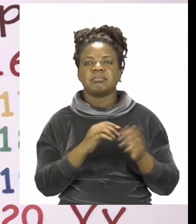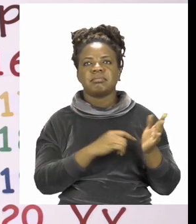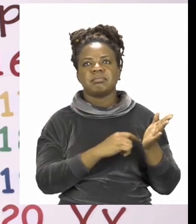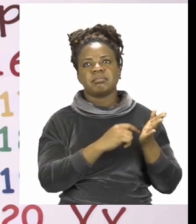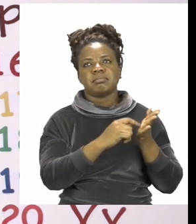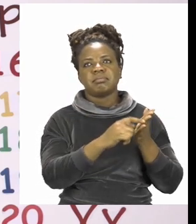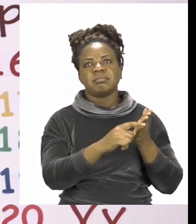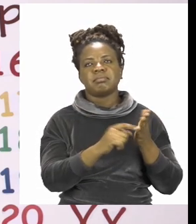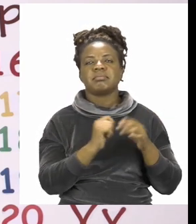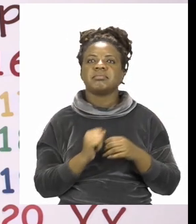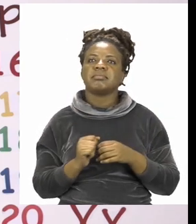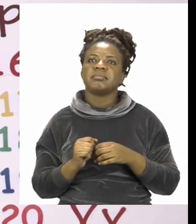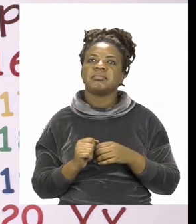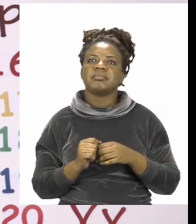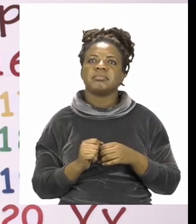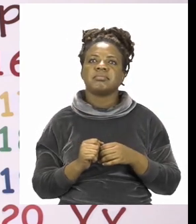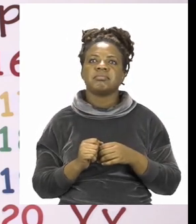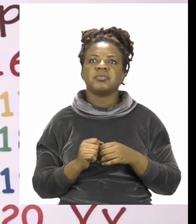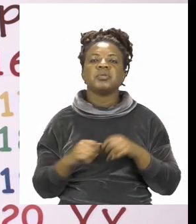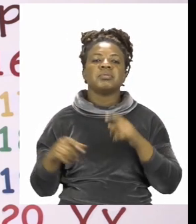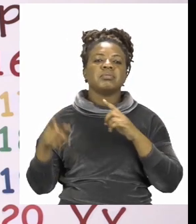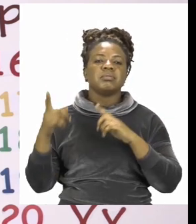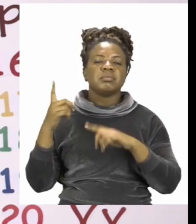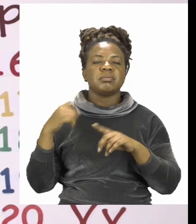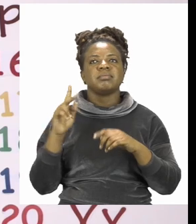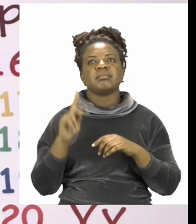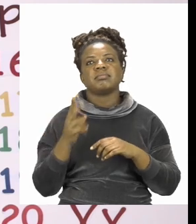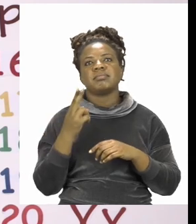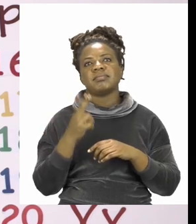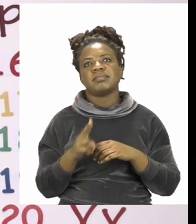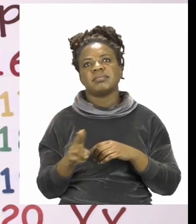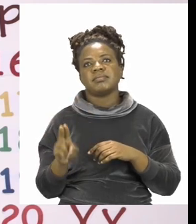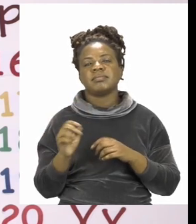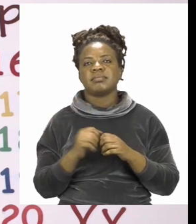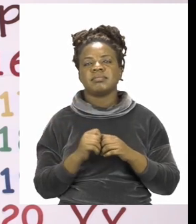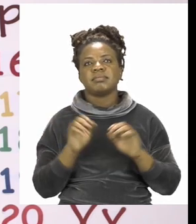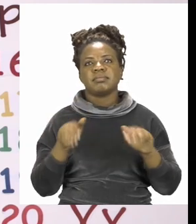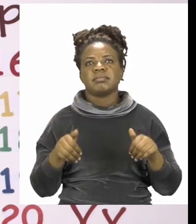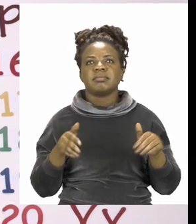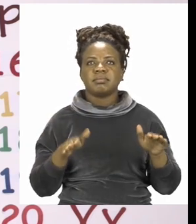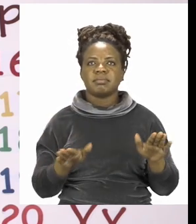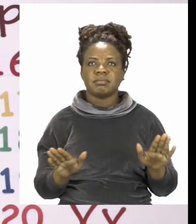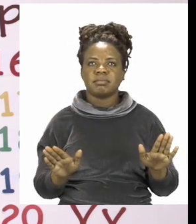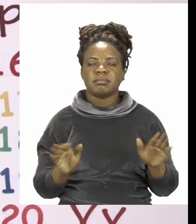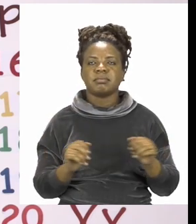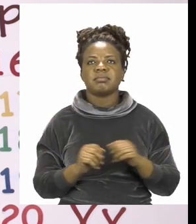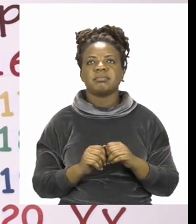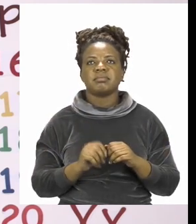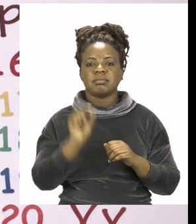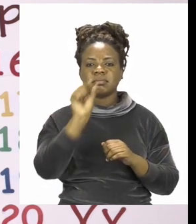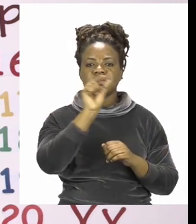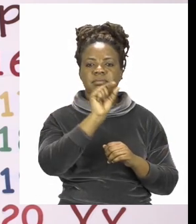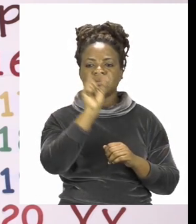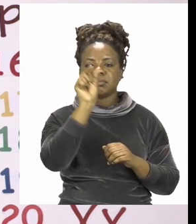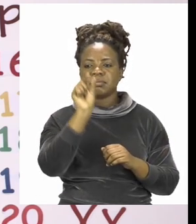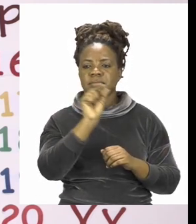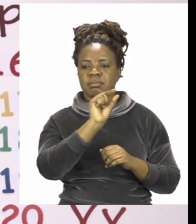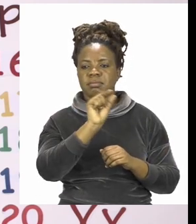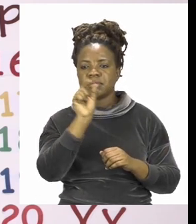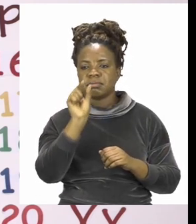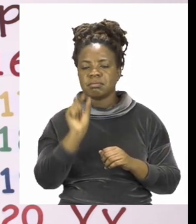it out in my word bank so that I don't use it again. So boys and girls, when you're doing your crossword puzzle, take your time,